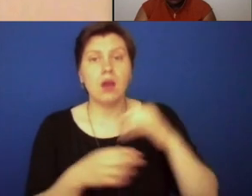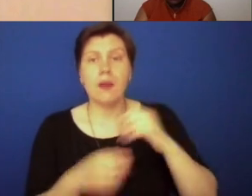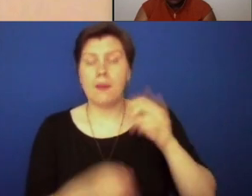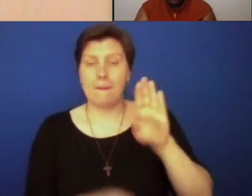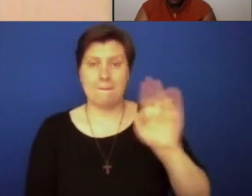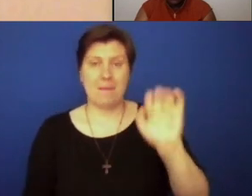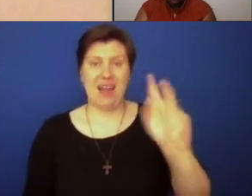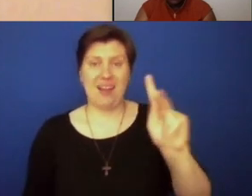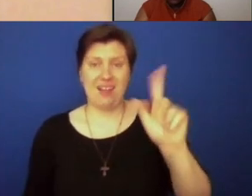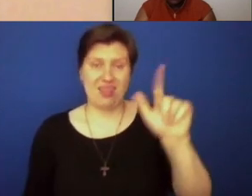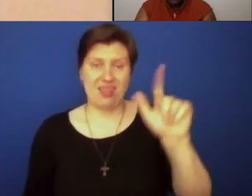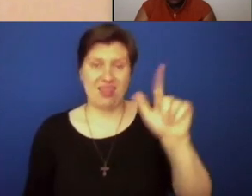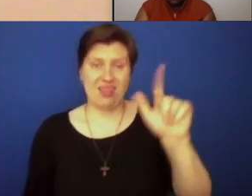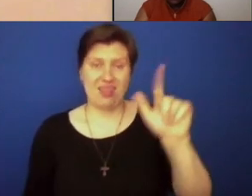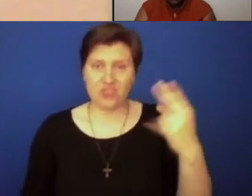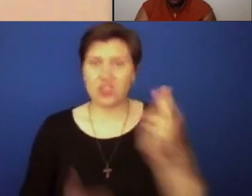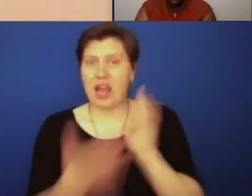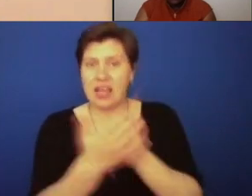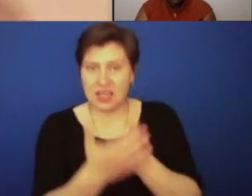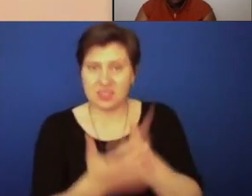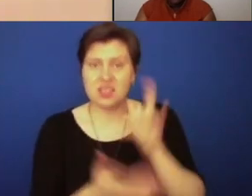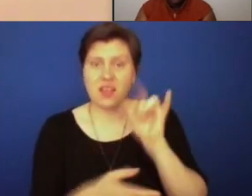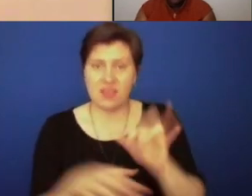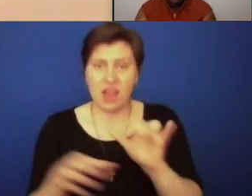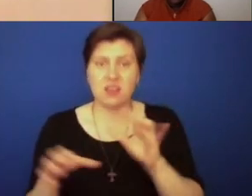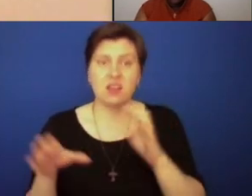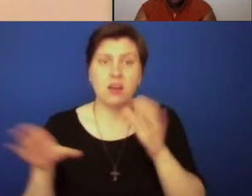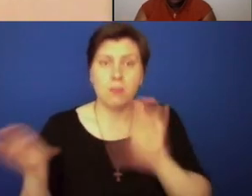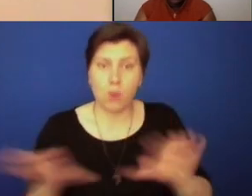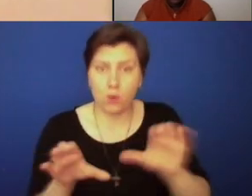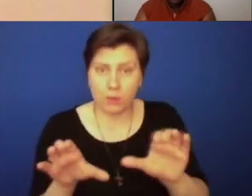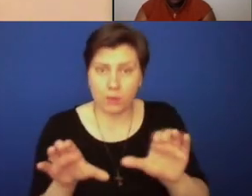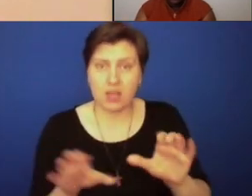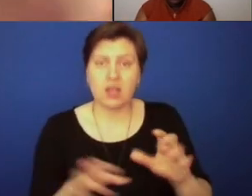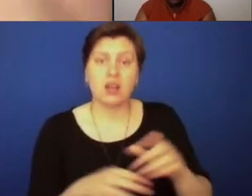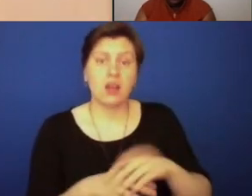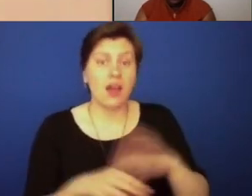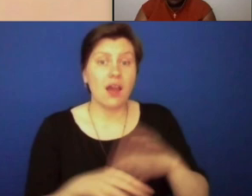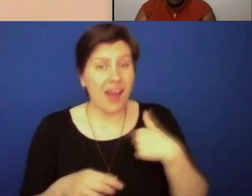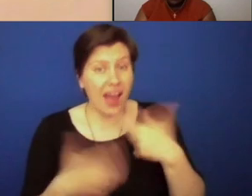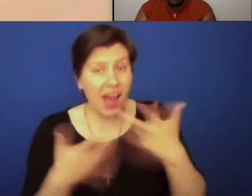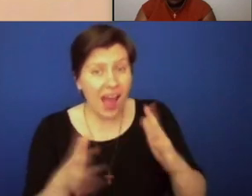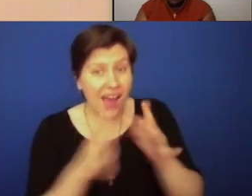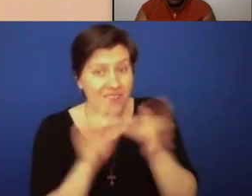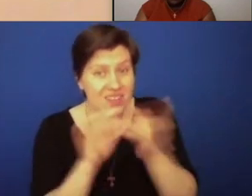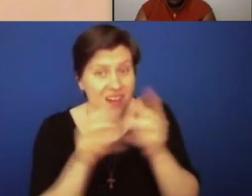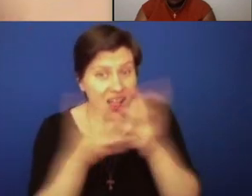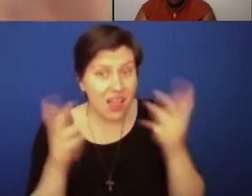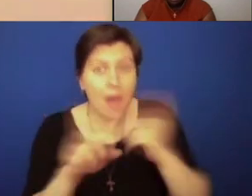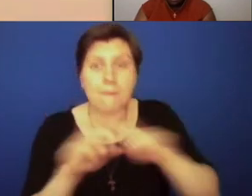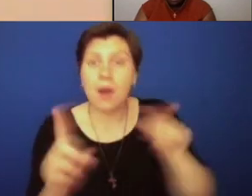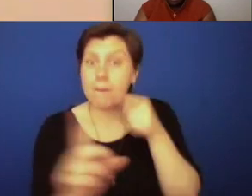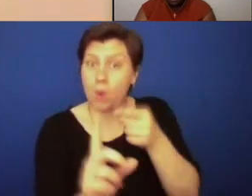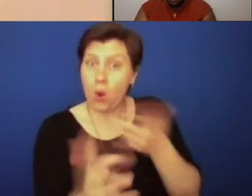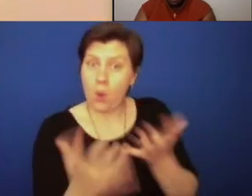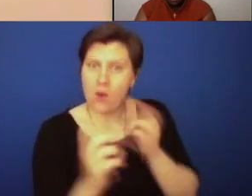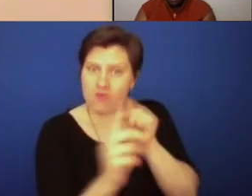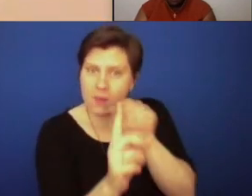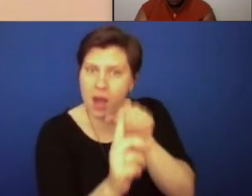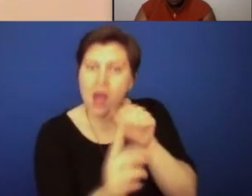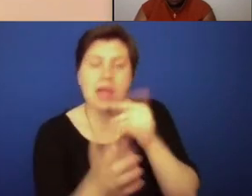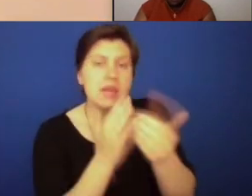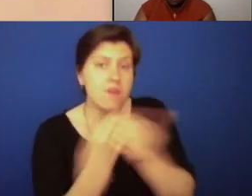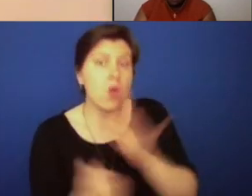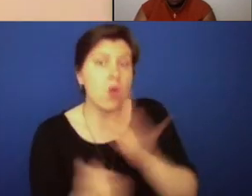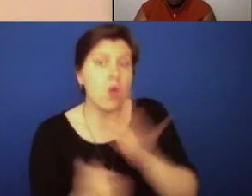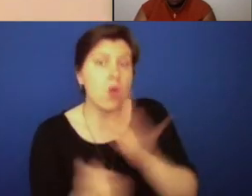in the 1950s and the 1960s. Now, I've said a lot, but I also want to remind you that even though that is the story of